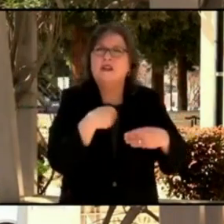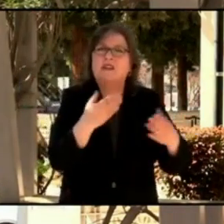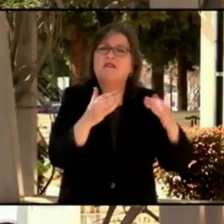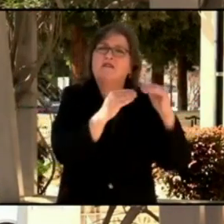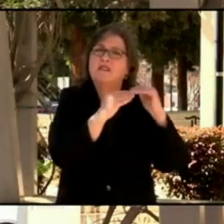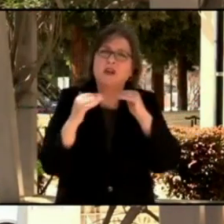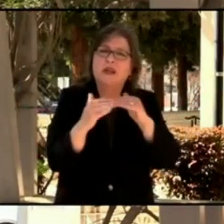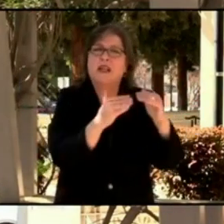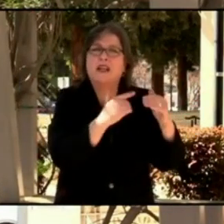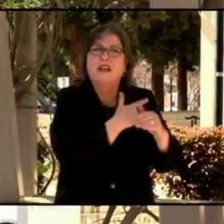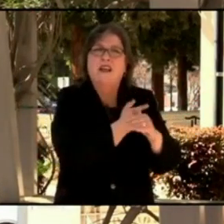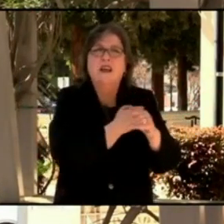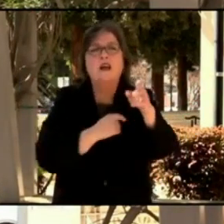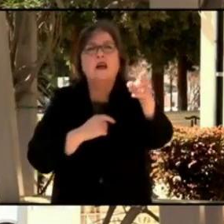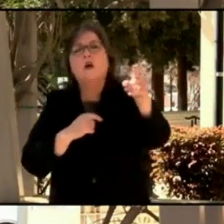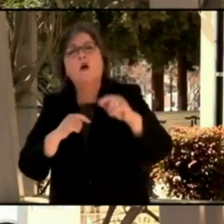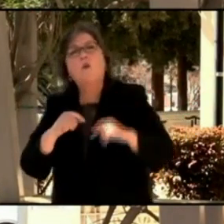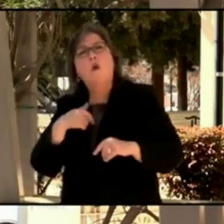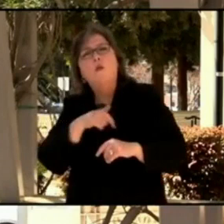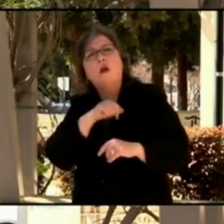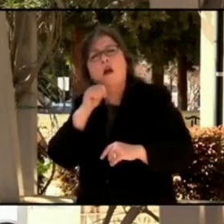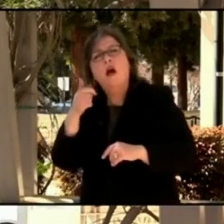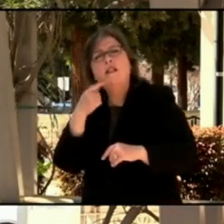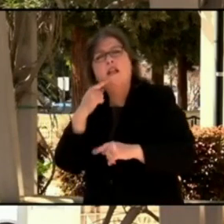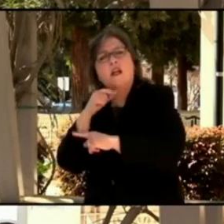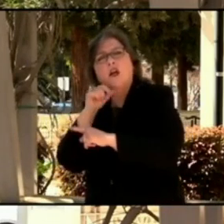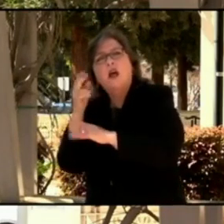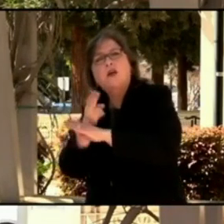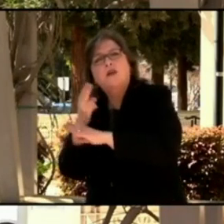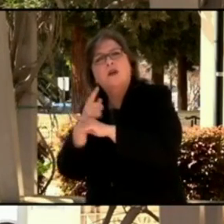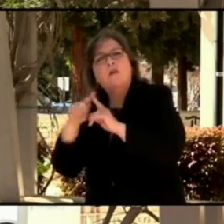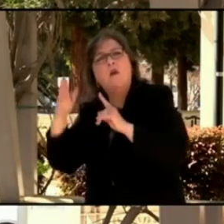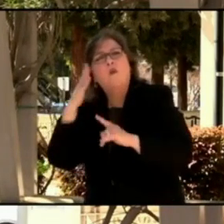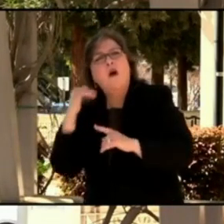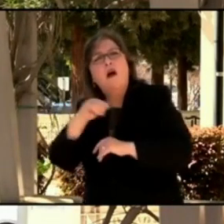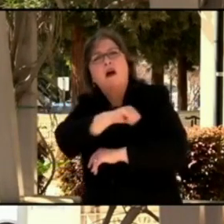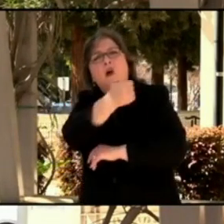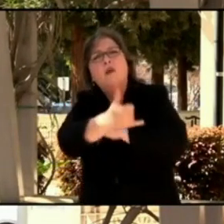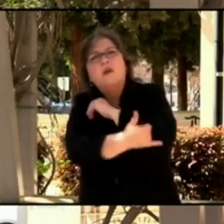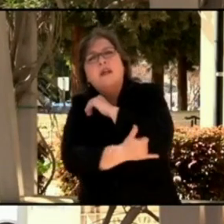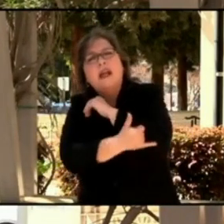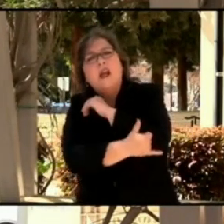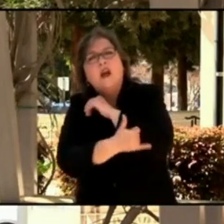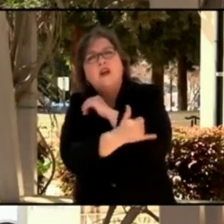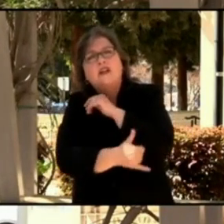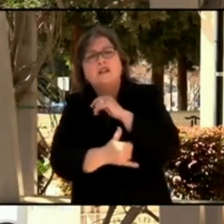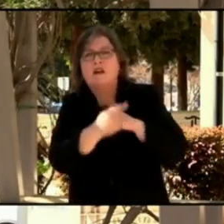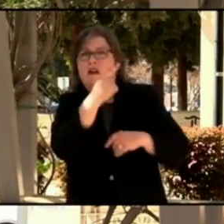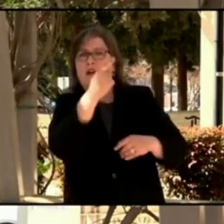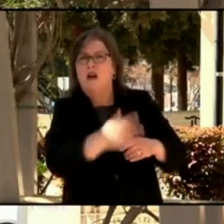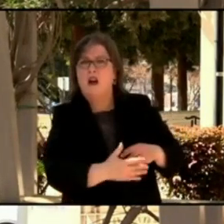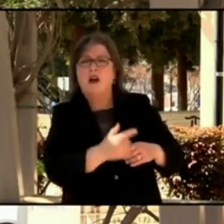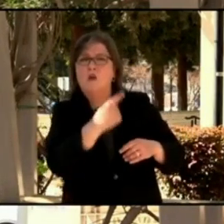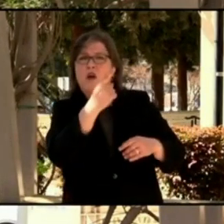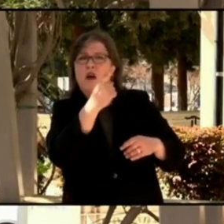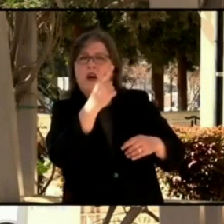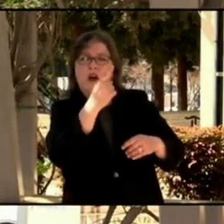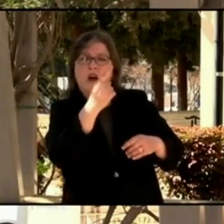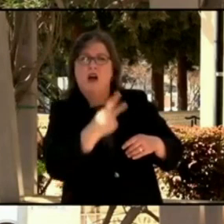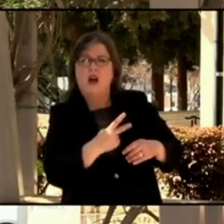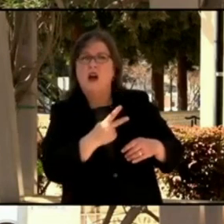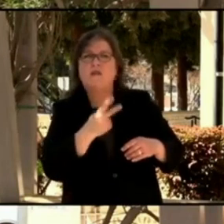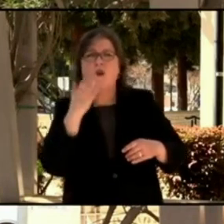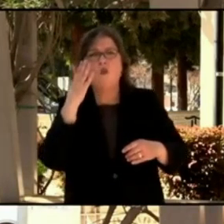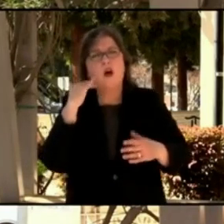the system of other counties that are further ahead? I what is the actual issue? I think it's a supply issue.